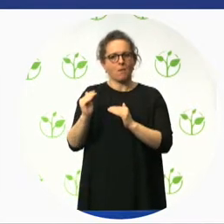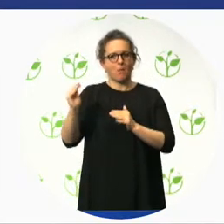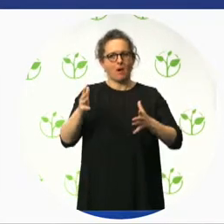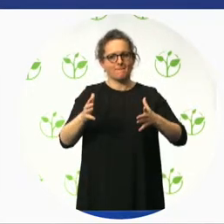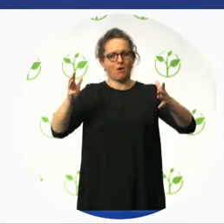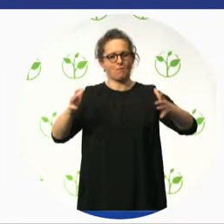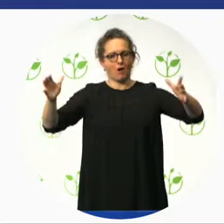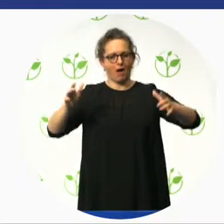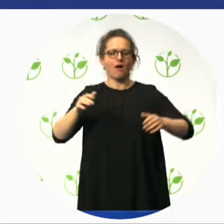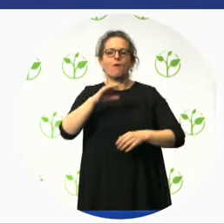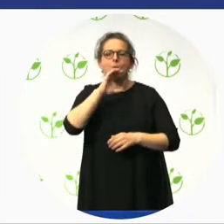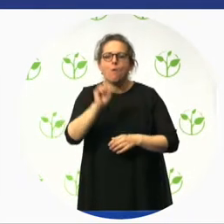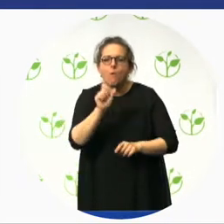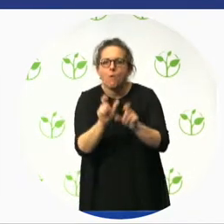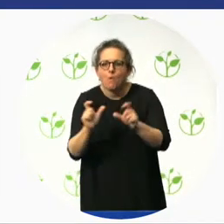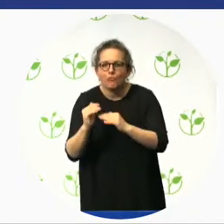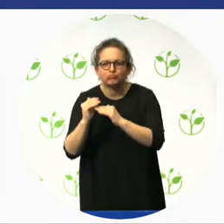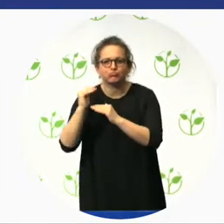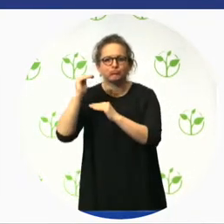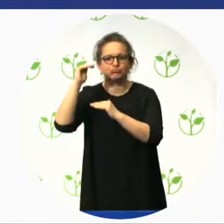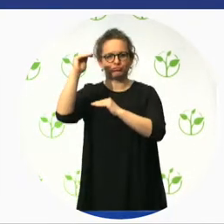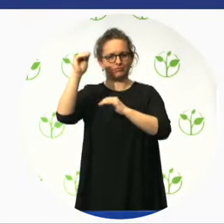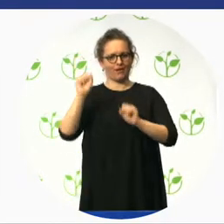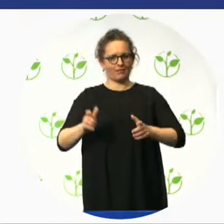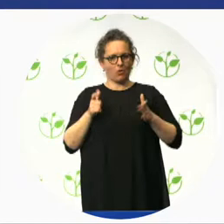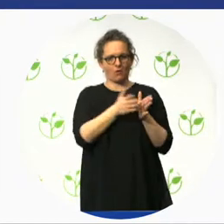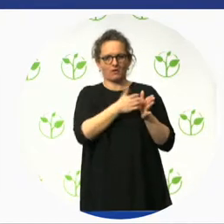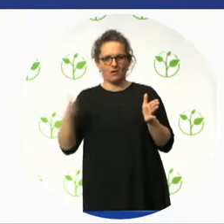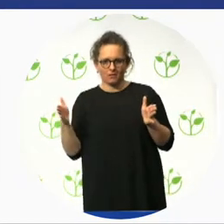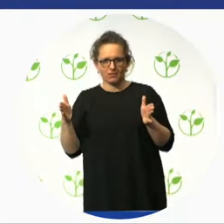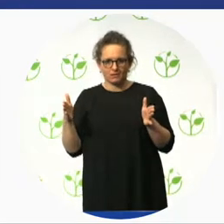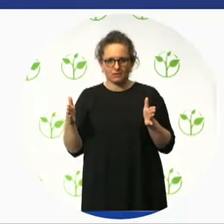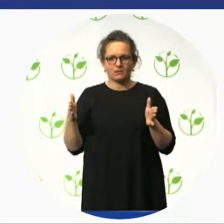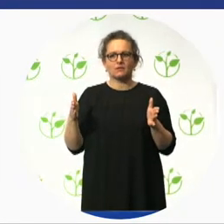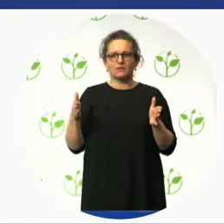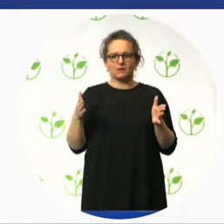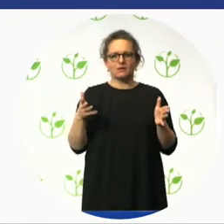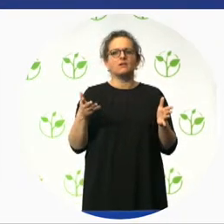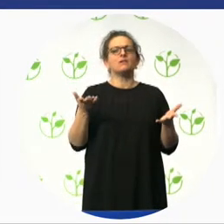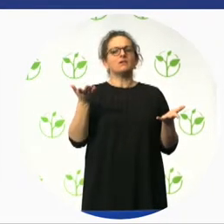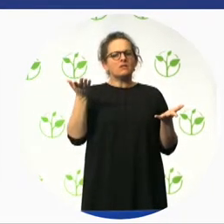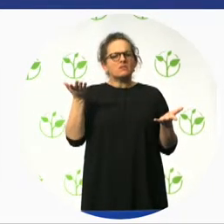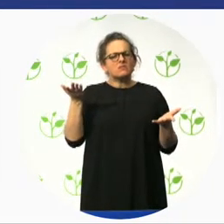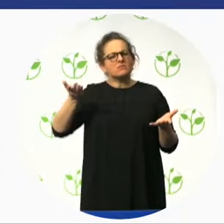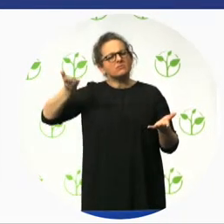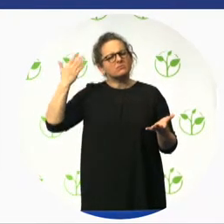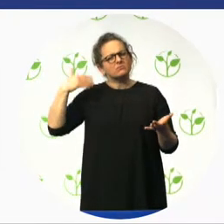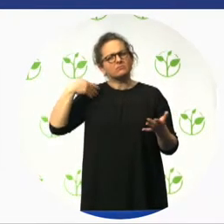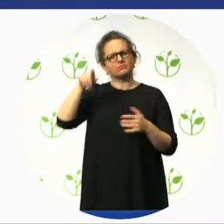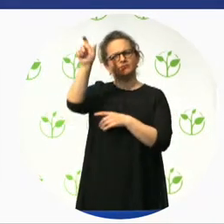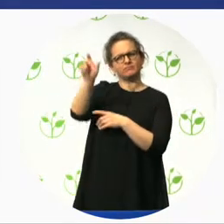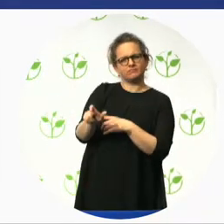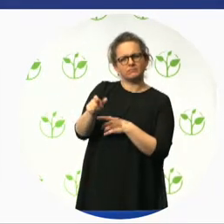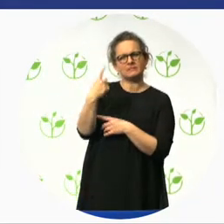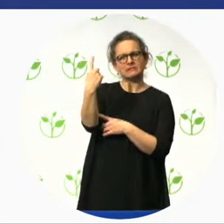Brad McCannell. He's a 60-year-ish old man. He uses a wheelchair. He's a quadriplegic. And, he talks about his